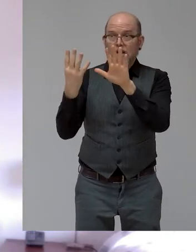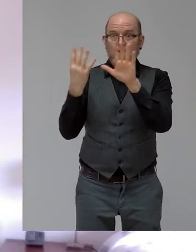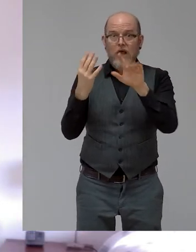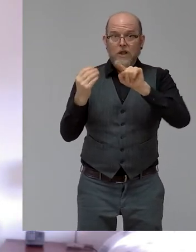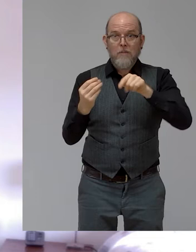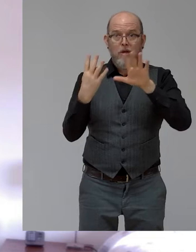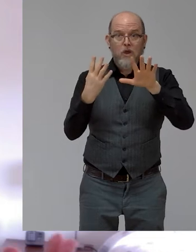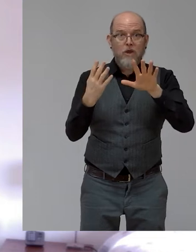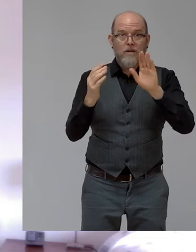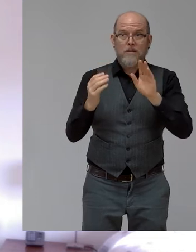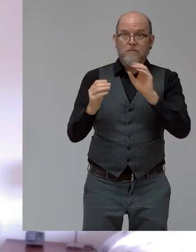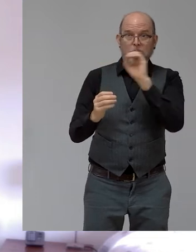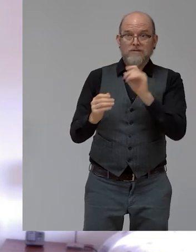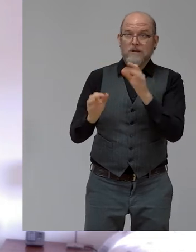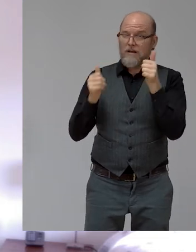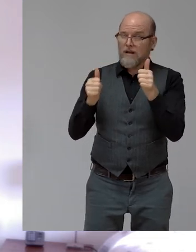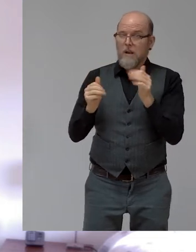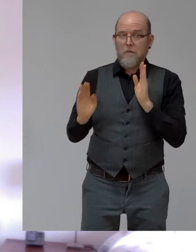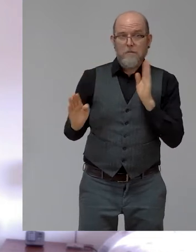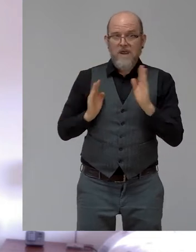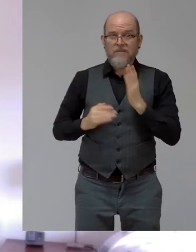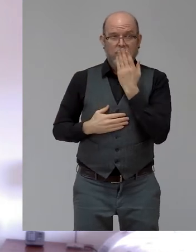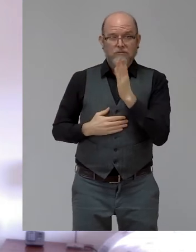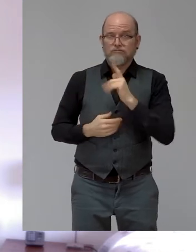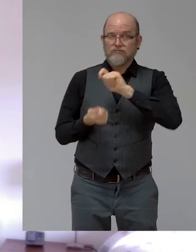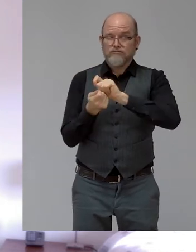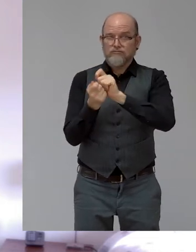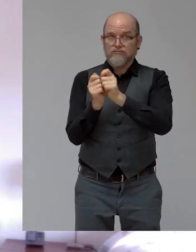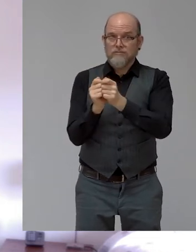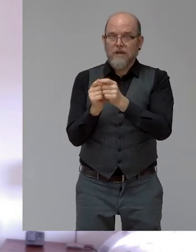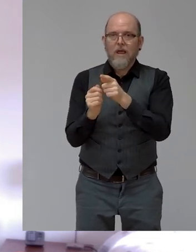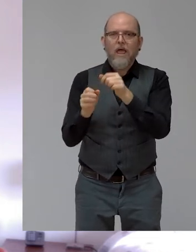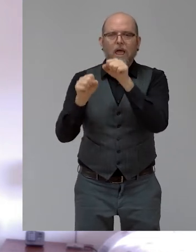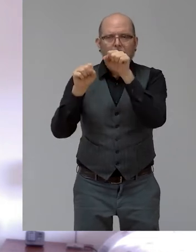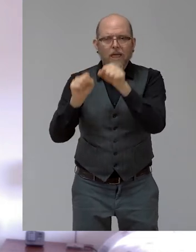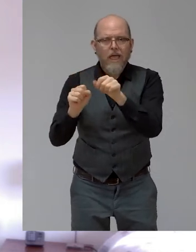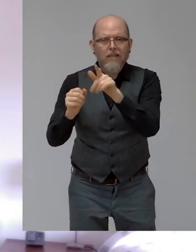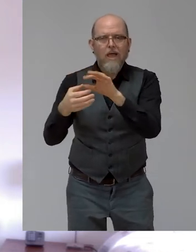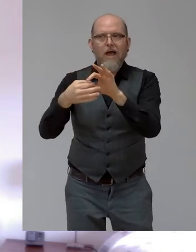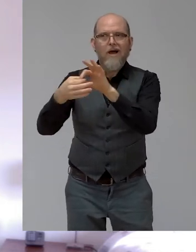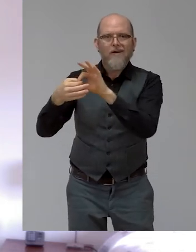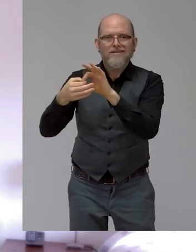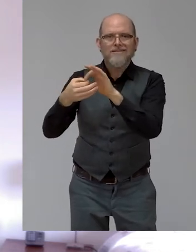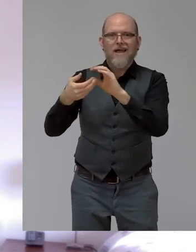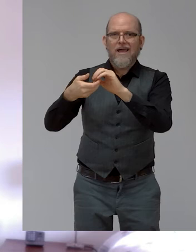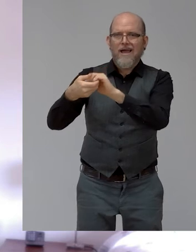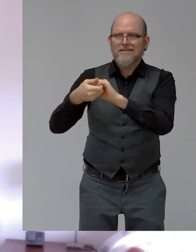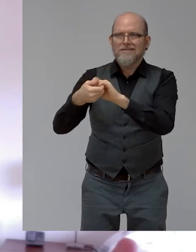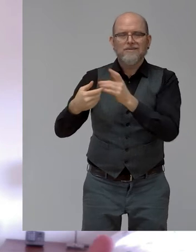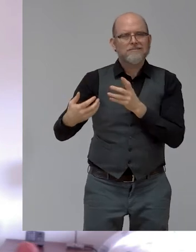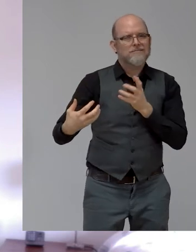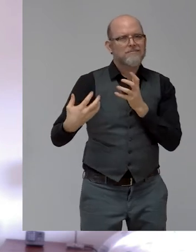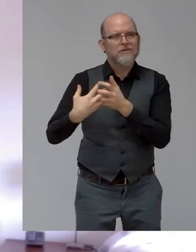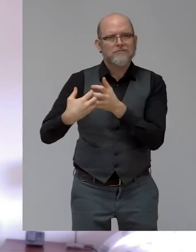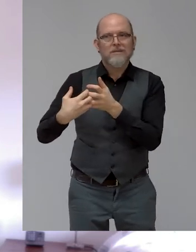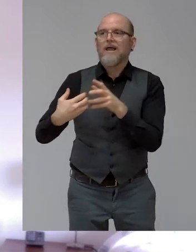the right thing, they feel that this is an organization they belong to. They feel that this is an organization with a heart. And